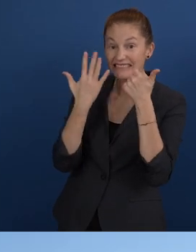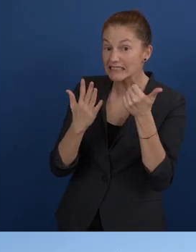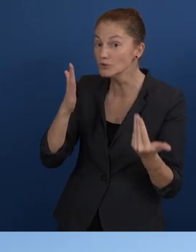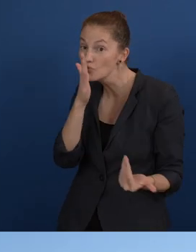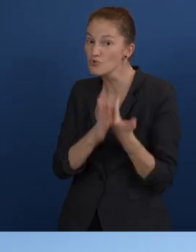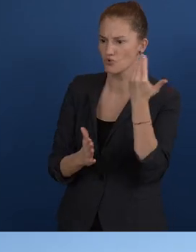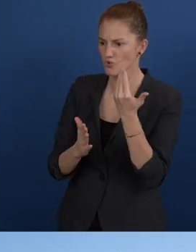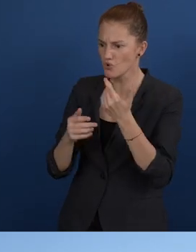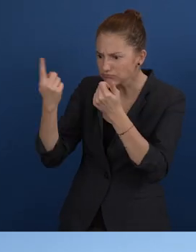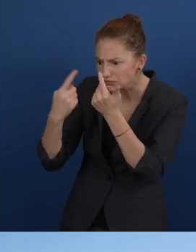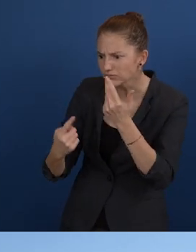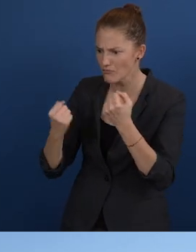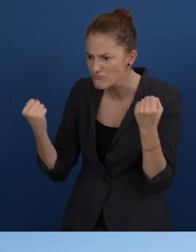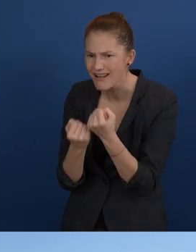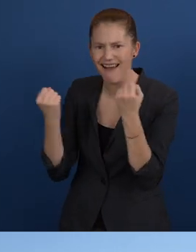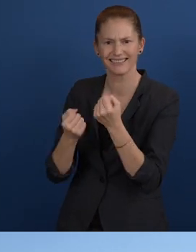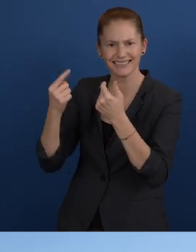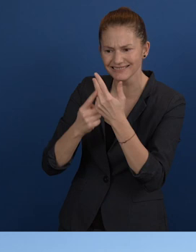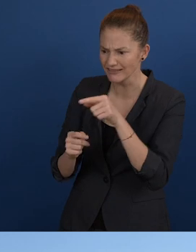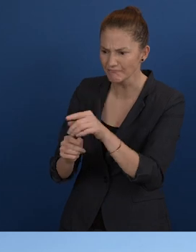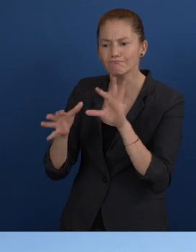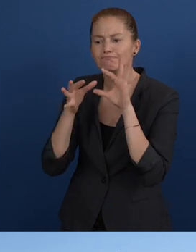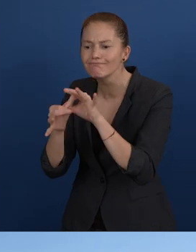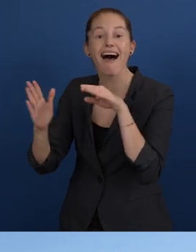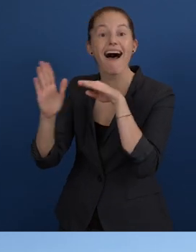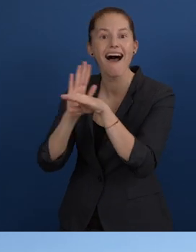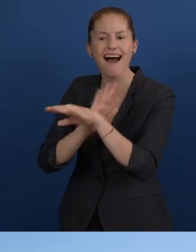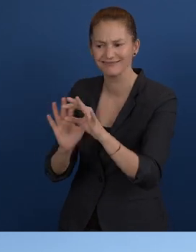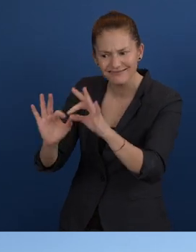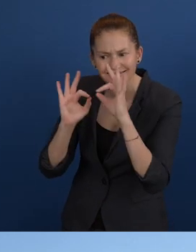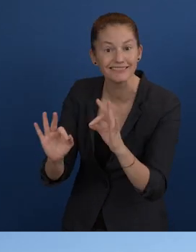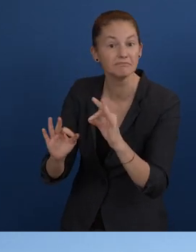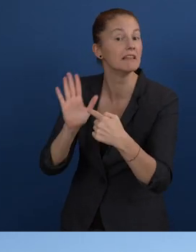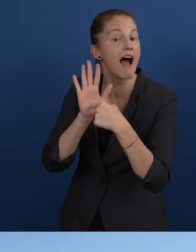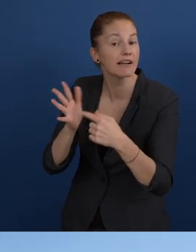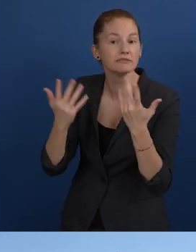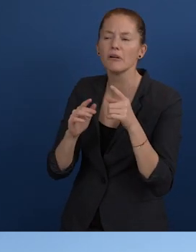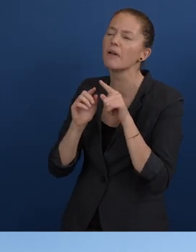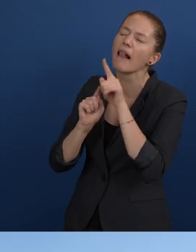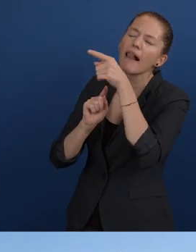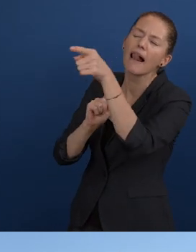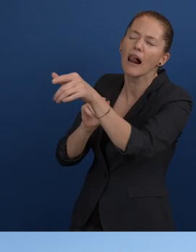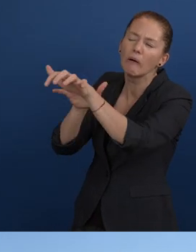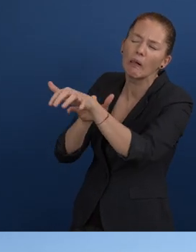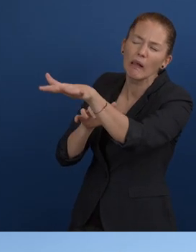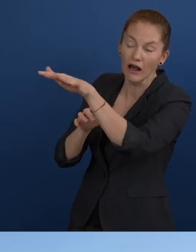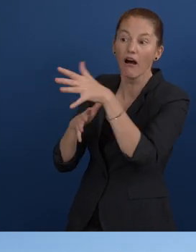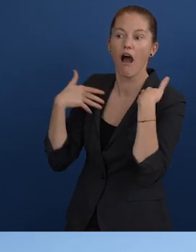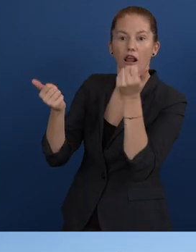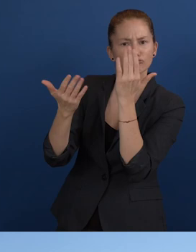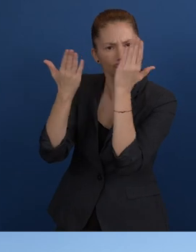The 76 innovative practices and policies of this year cover a wide range of accessibility topics,